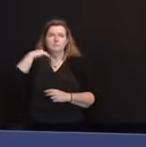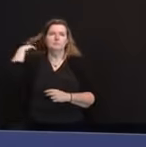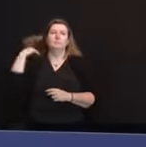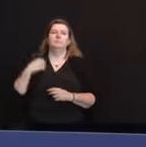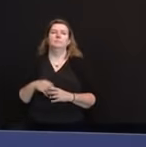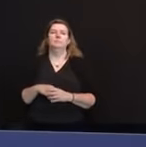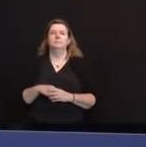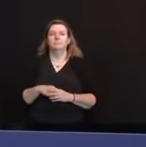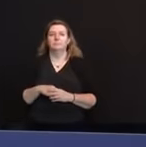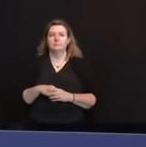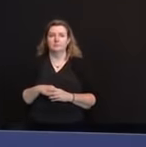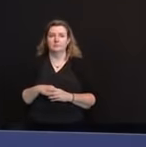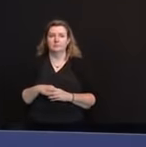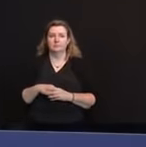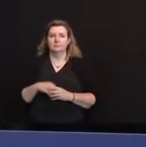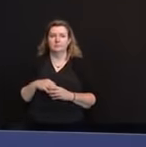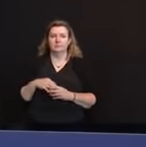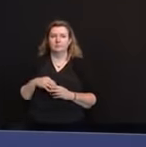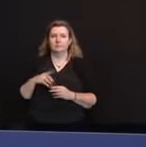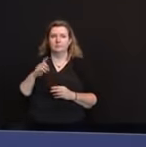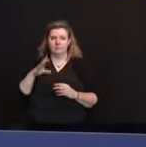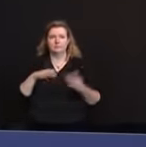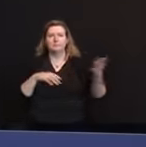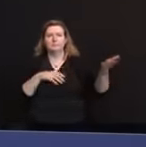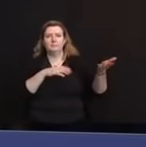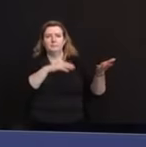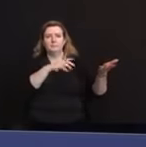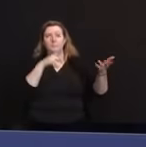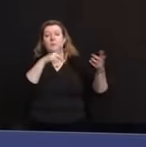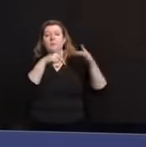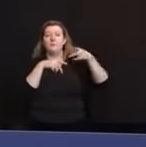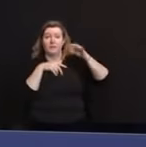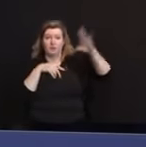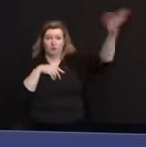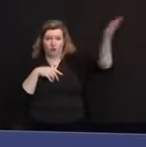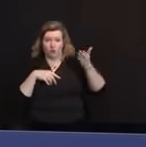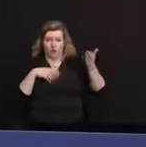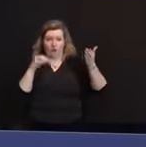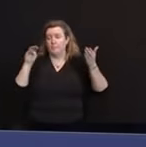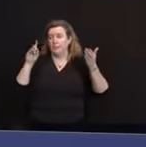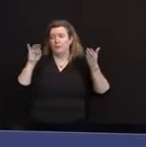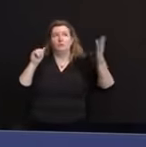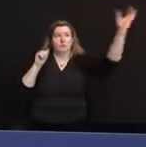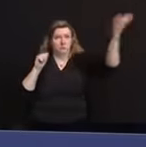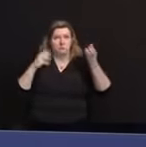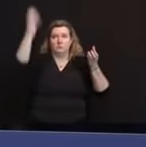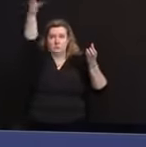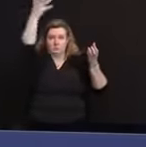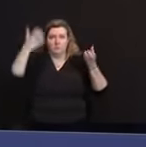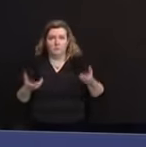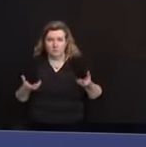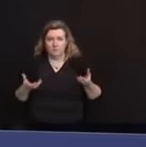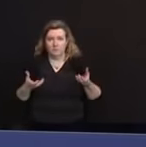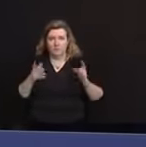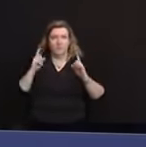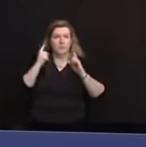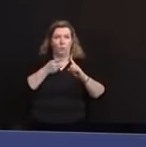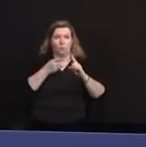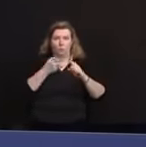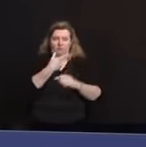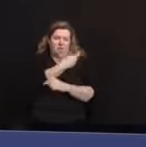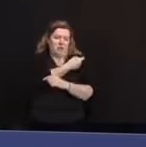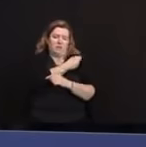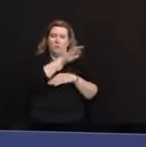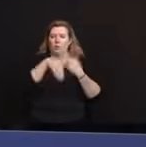As we strive to ensure personnel throughout the healthcare system are vaccinated, the department last week announced a network of community-based